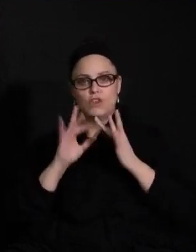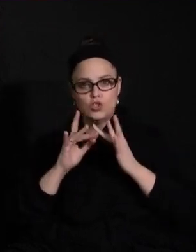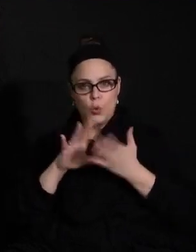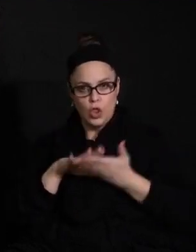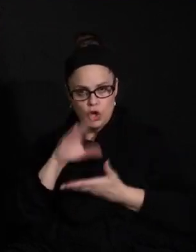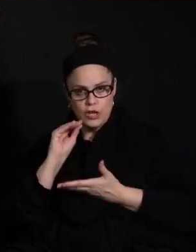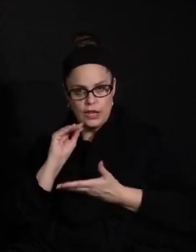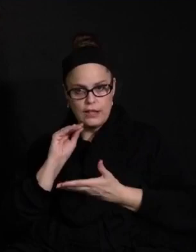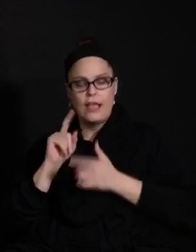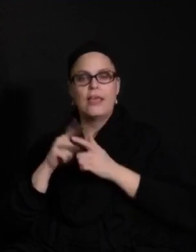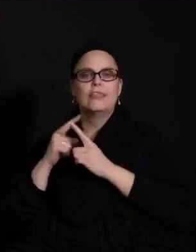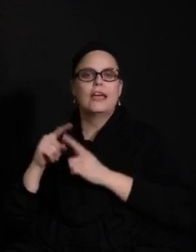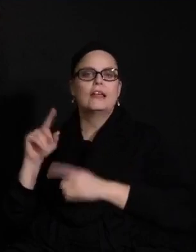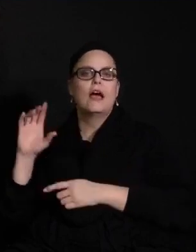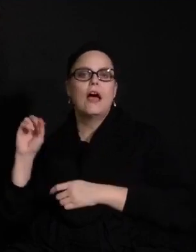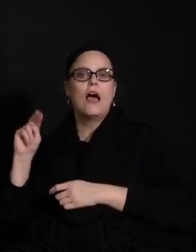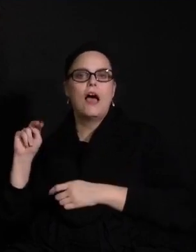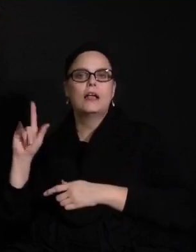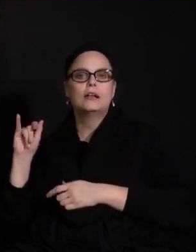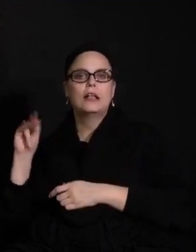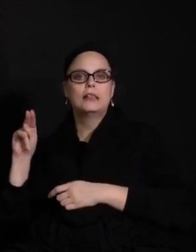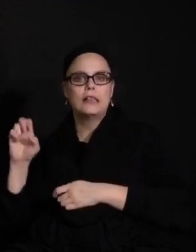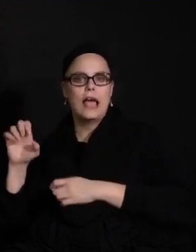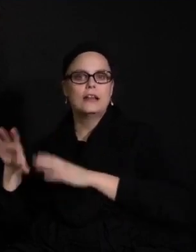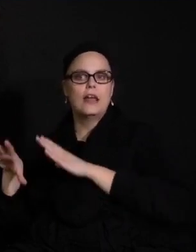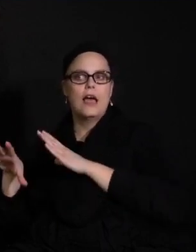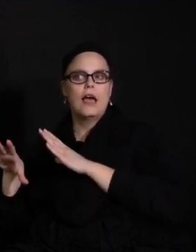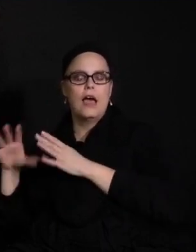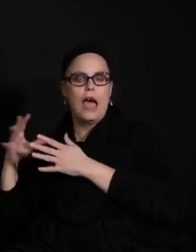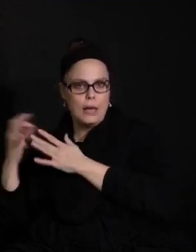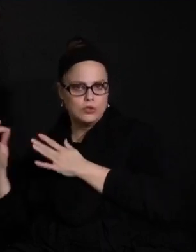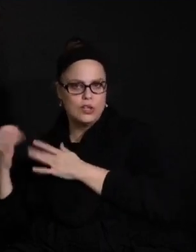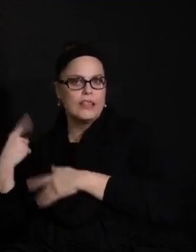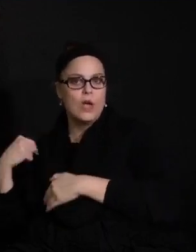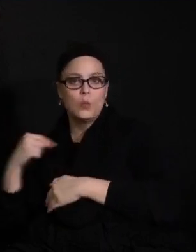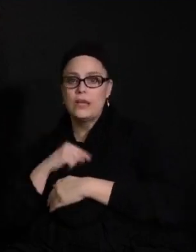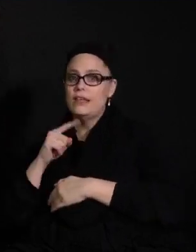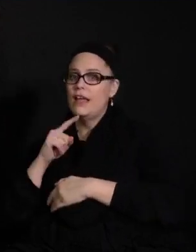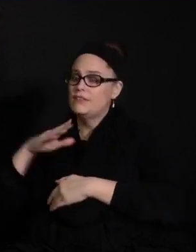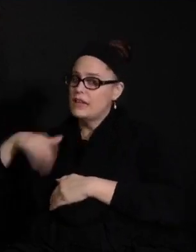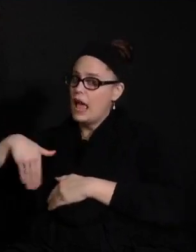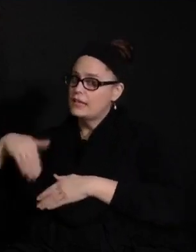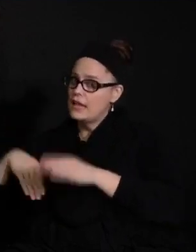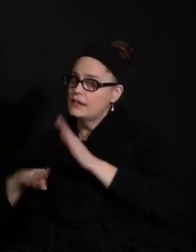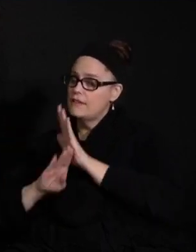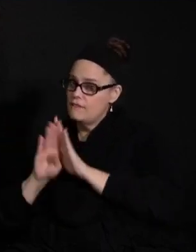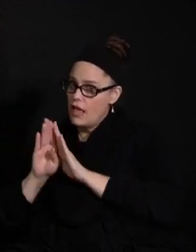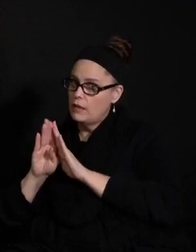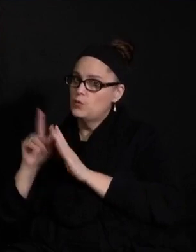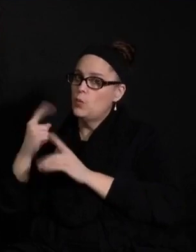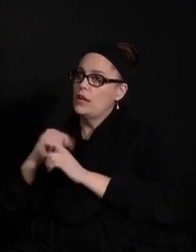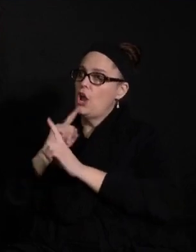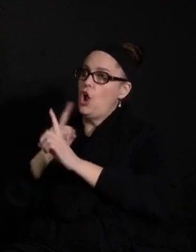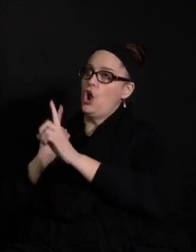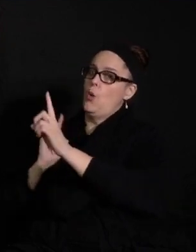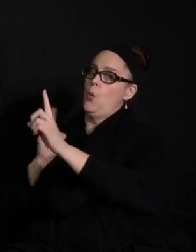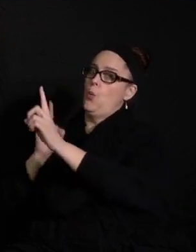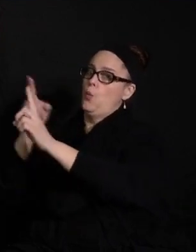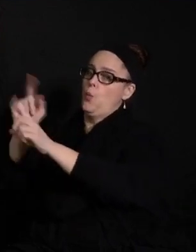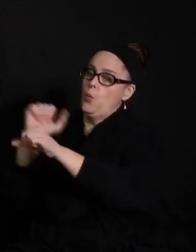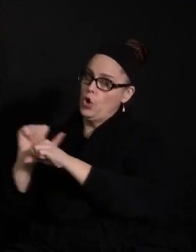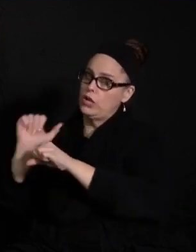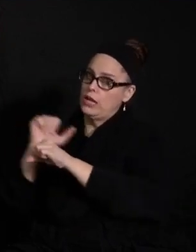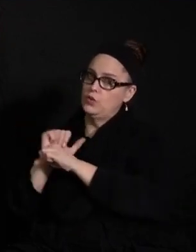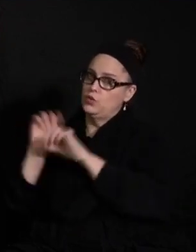Schools, and then an online option that we don't have developed yet, that we are approved to and that we are working towards. So there is a little bit